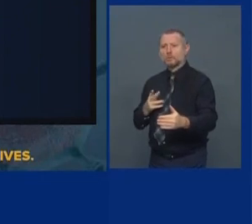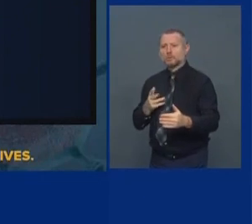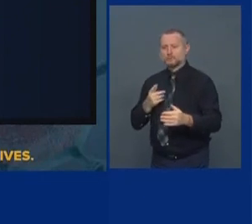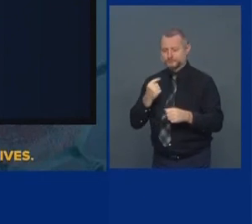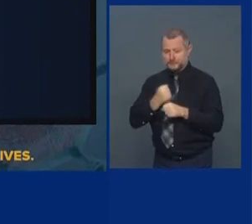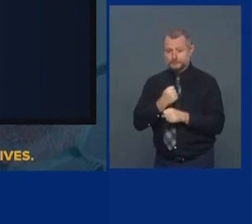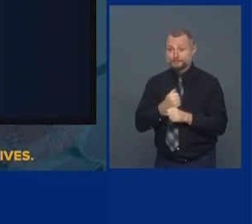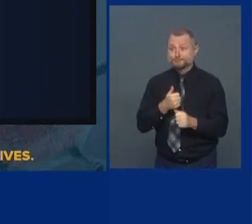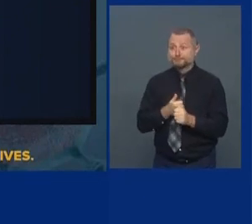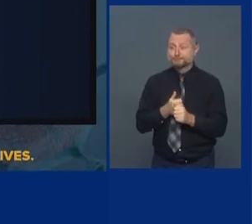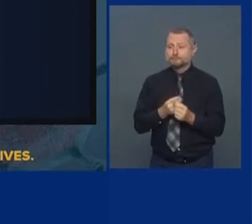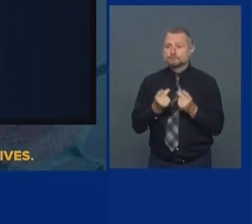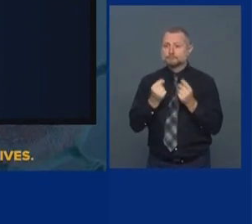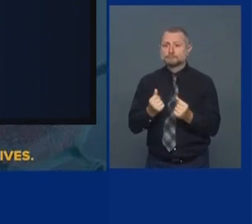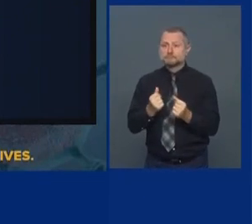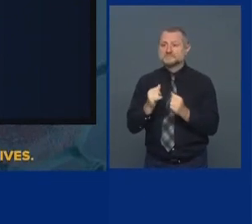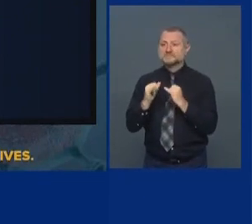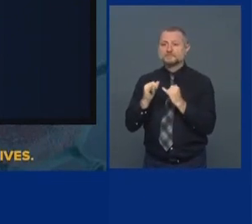as of that date.